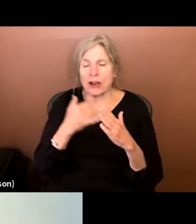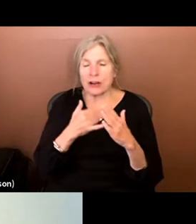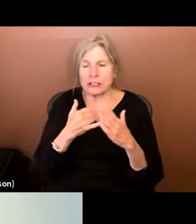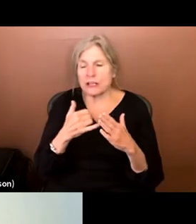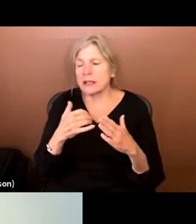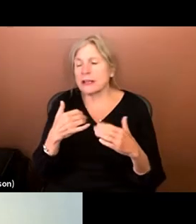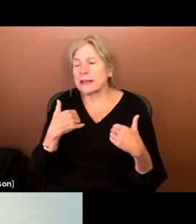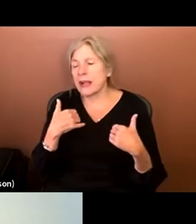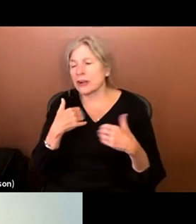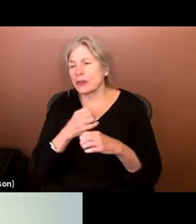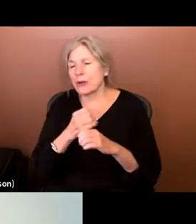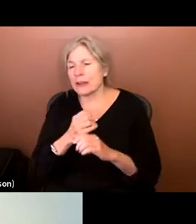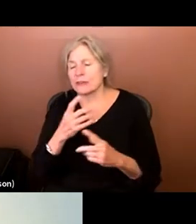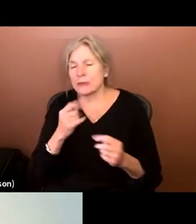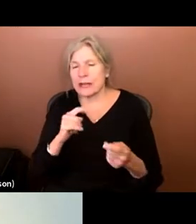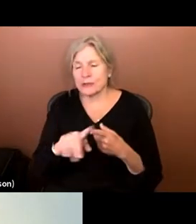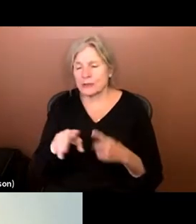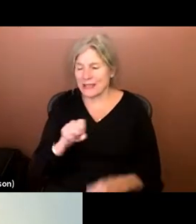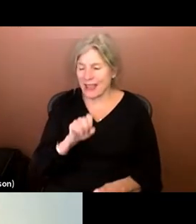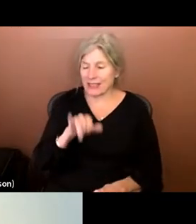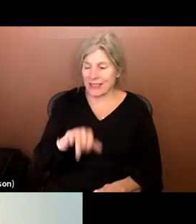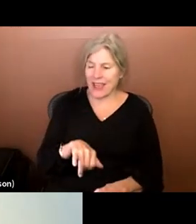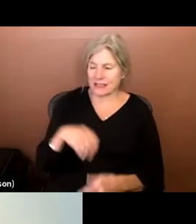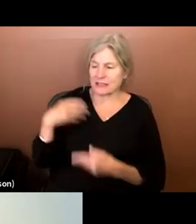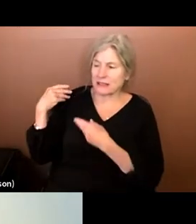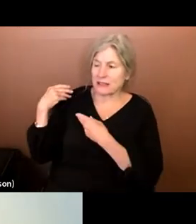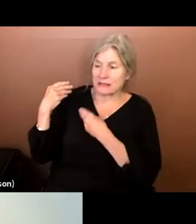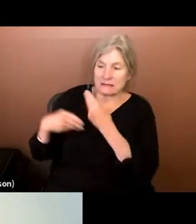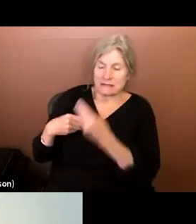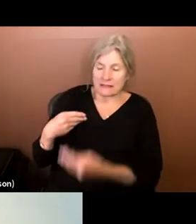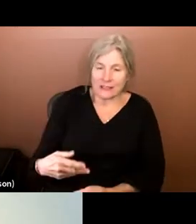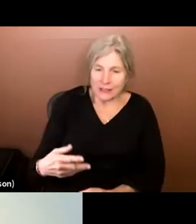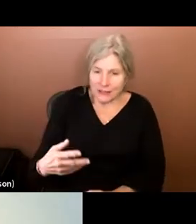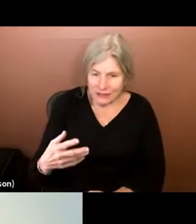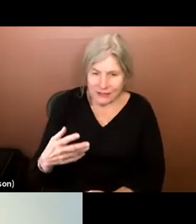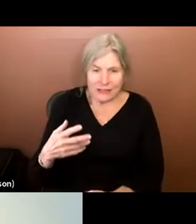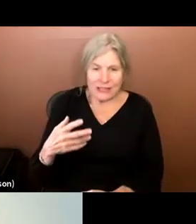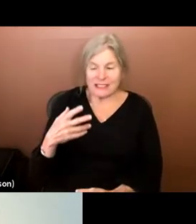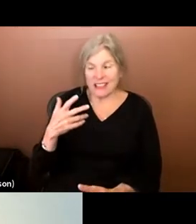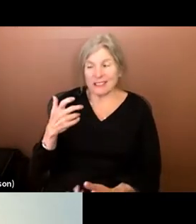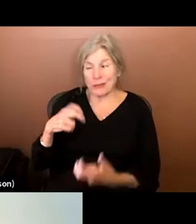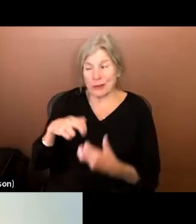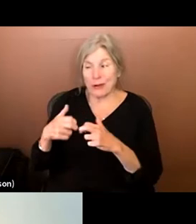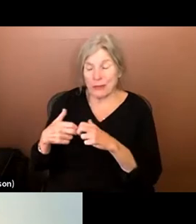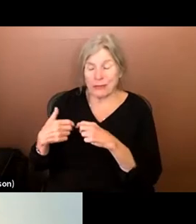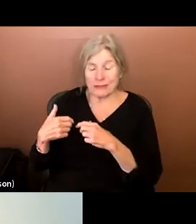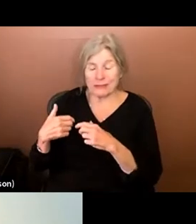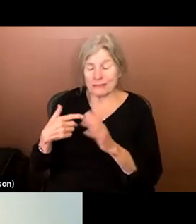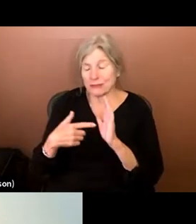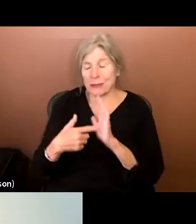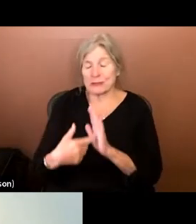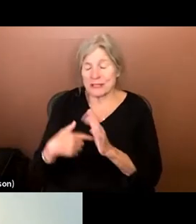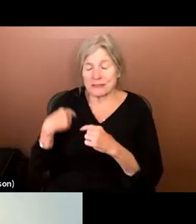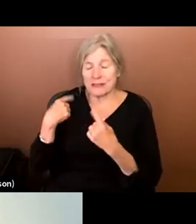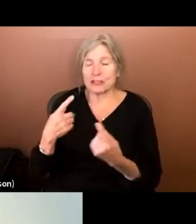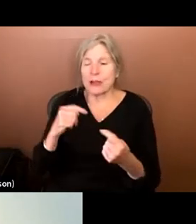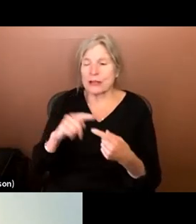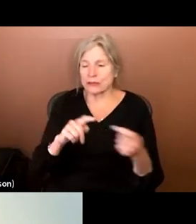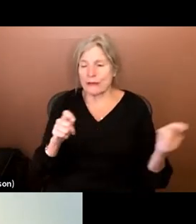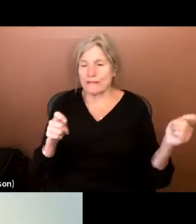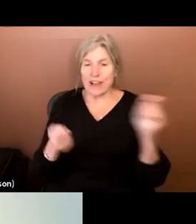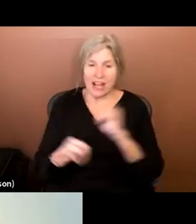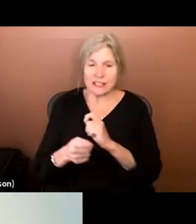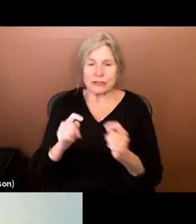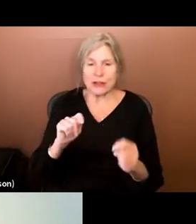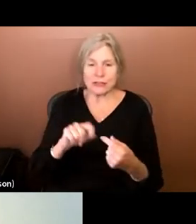creators have tried to take that inheritance, which is highly problematic, and try to revise it, and try to